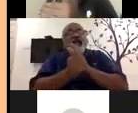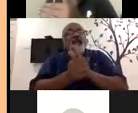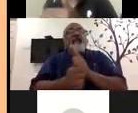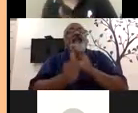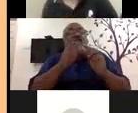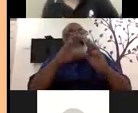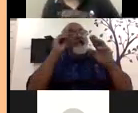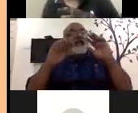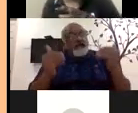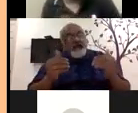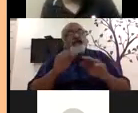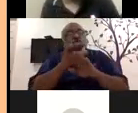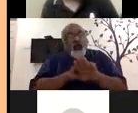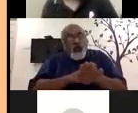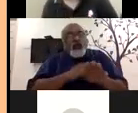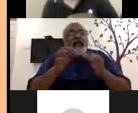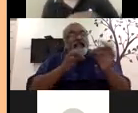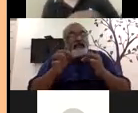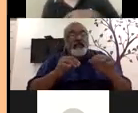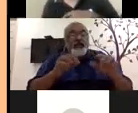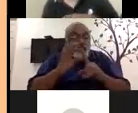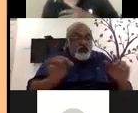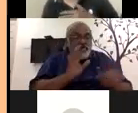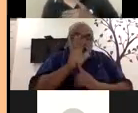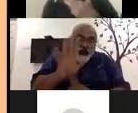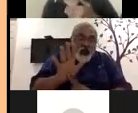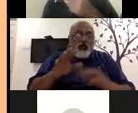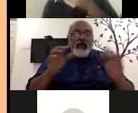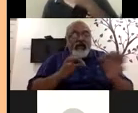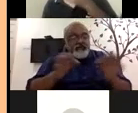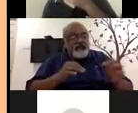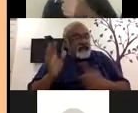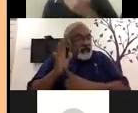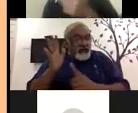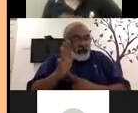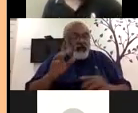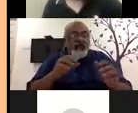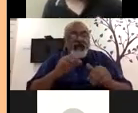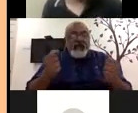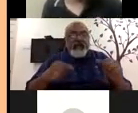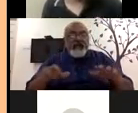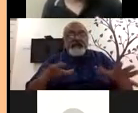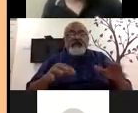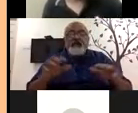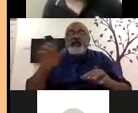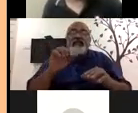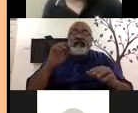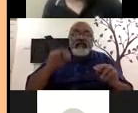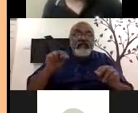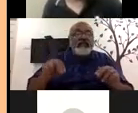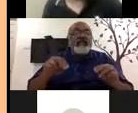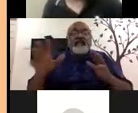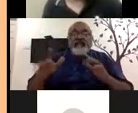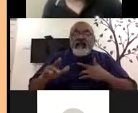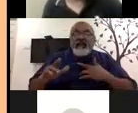have, this is the way you have to explain. Sometimes you have to do and explain, uh, uh, be sensitive to their needs. And then, um, this would happen. So that